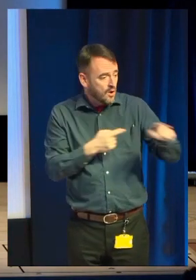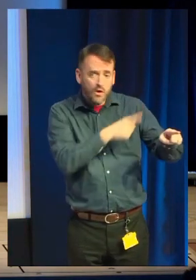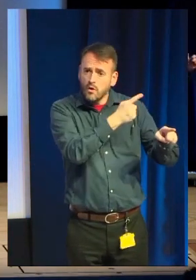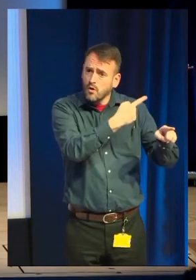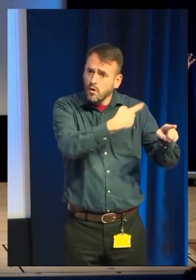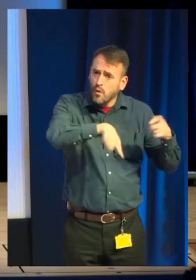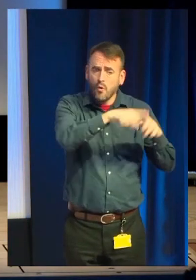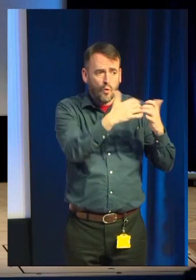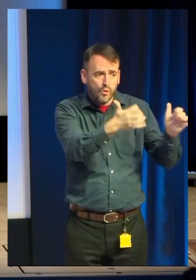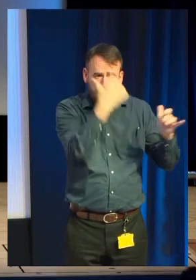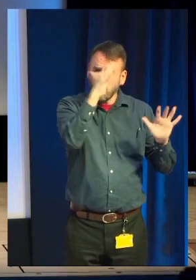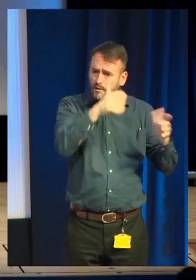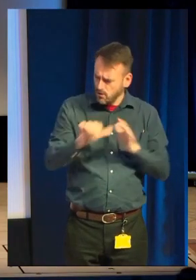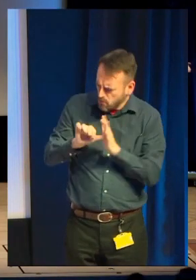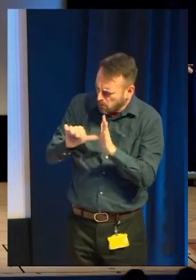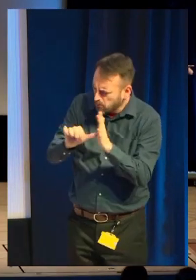worth them investing in.